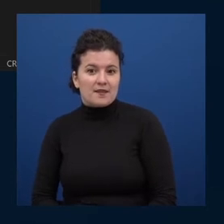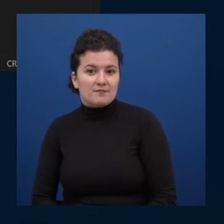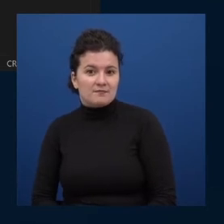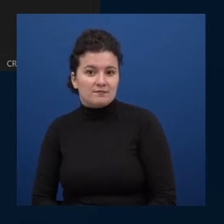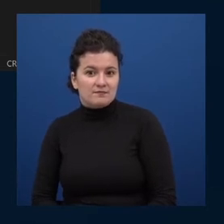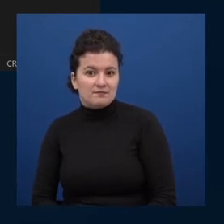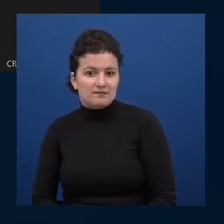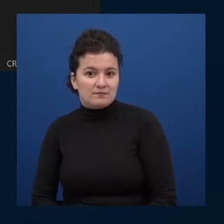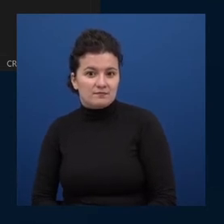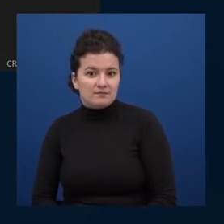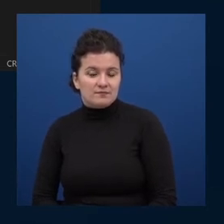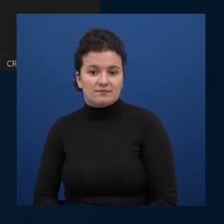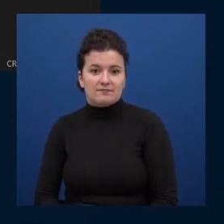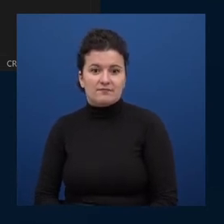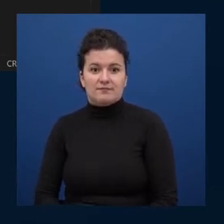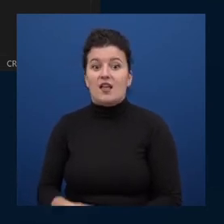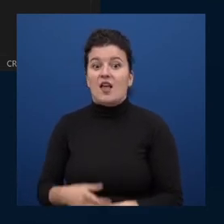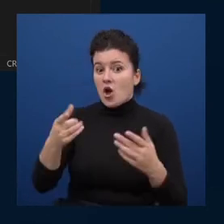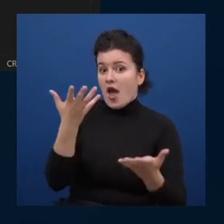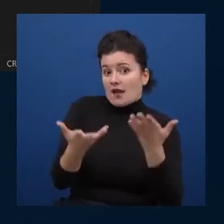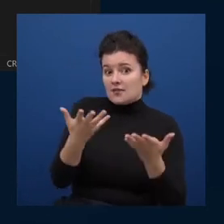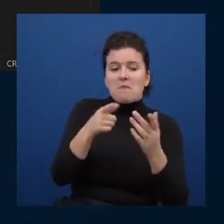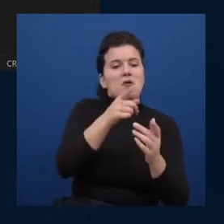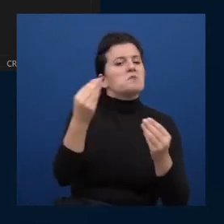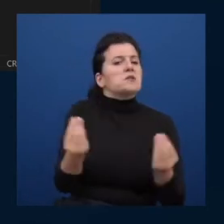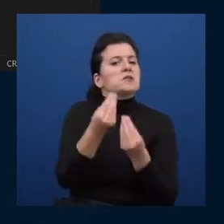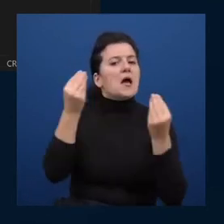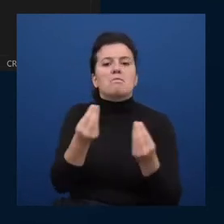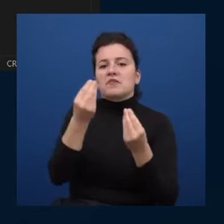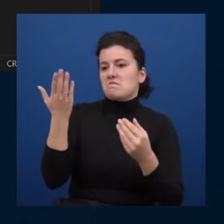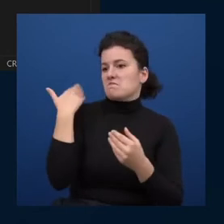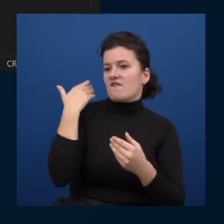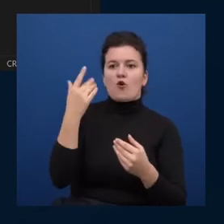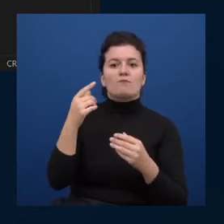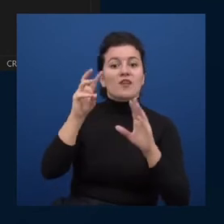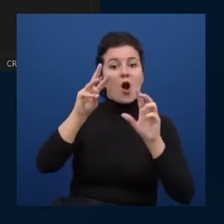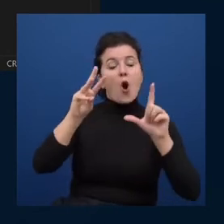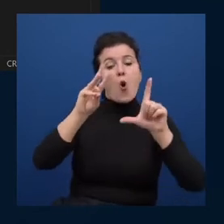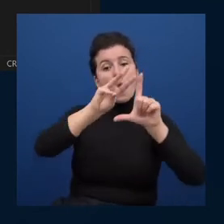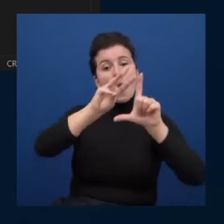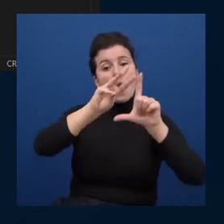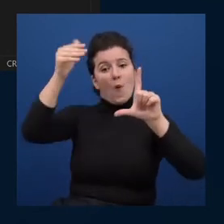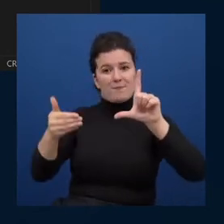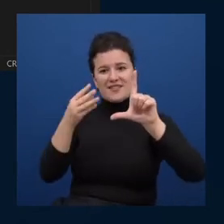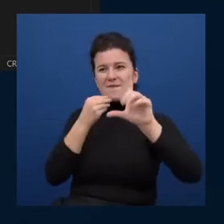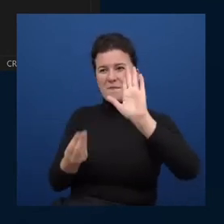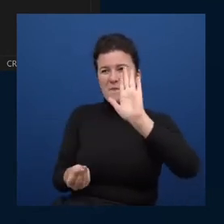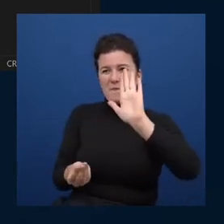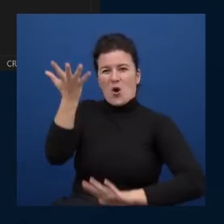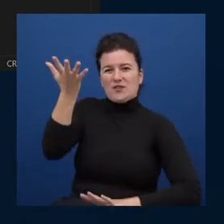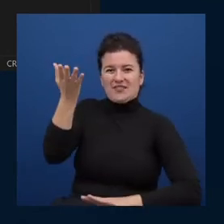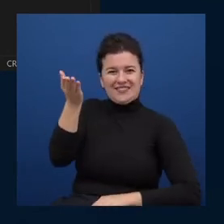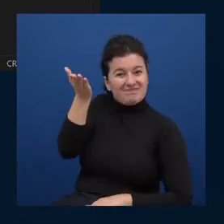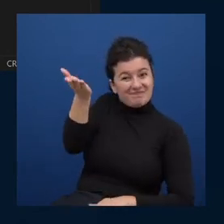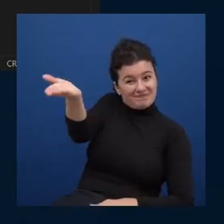posted a form to a website before before doesn't that look familiar isn't that basically the same